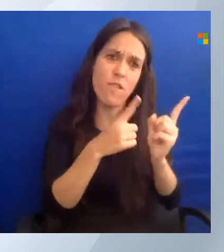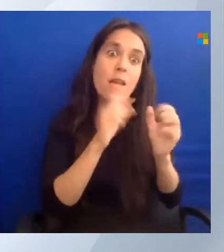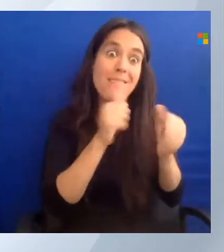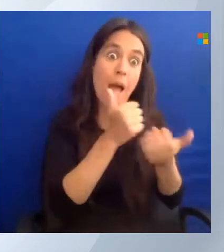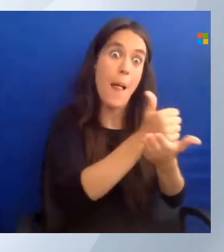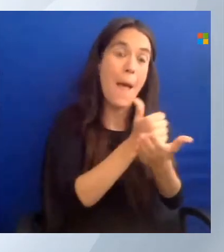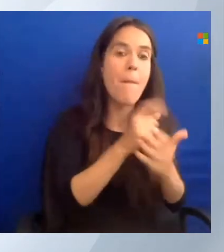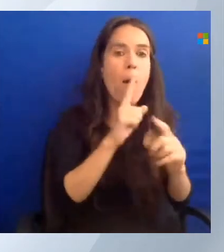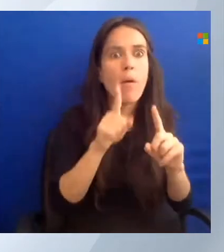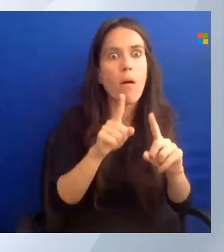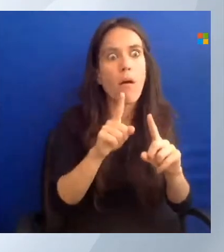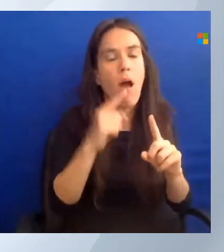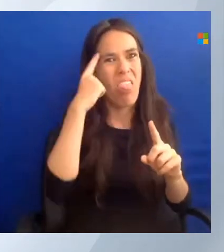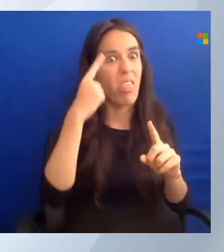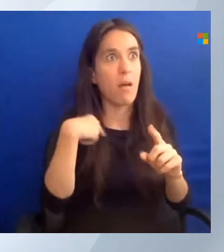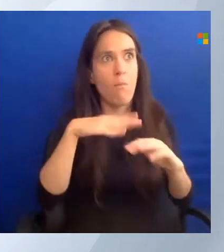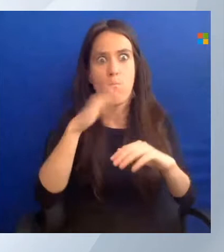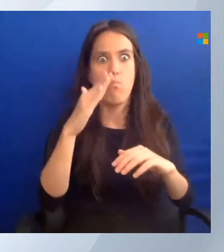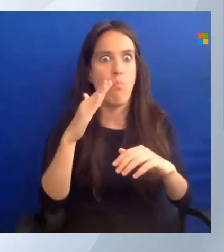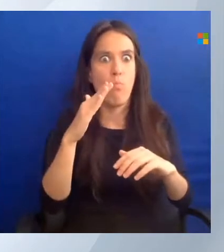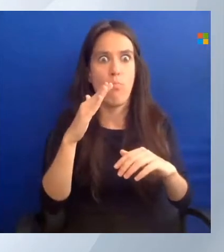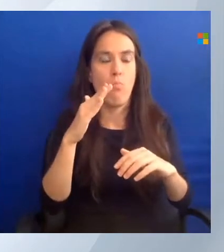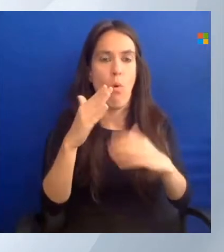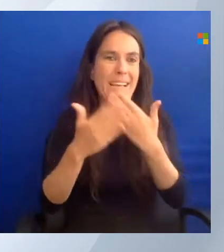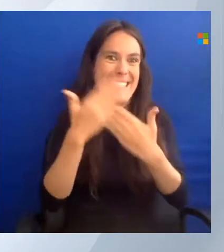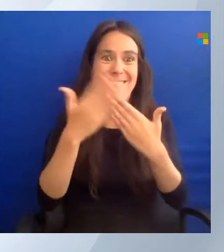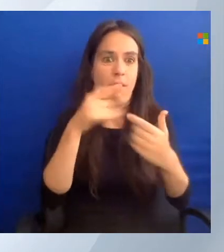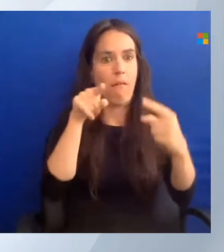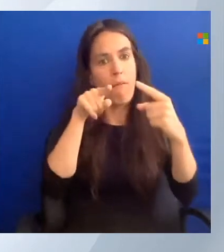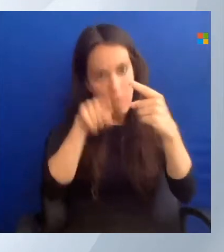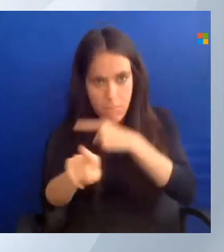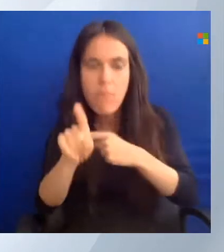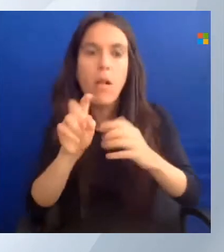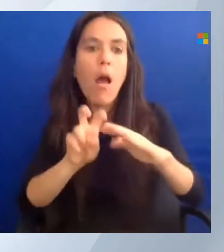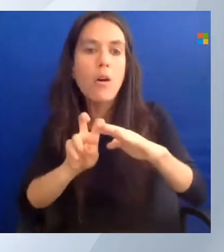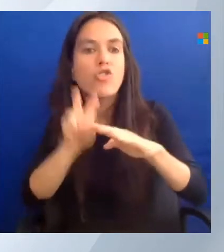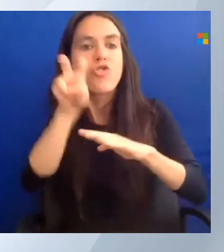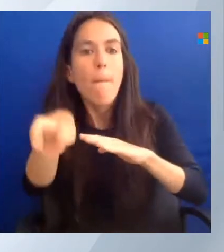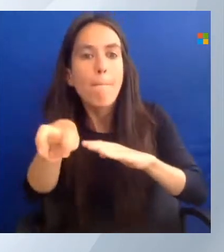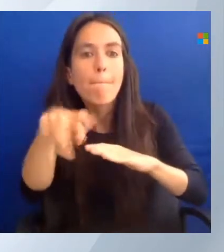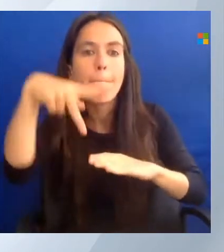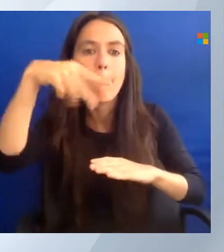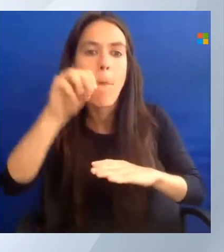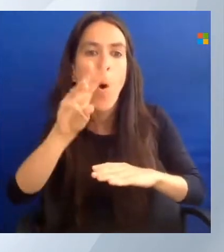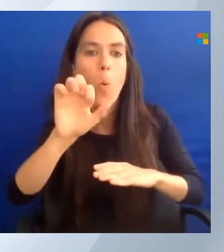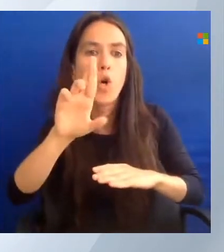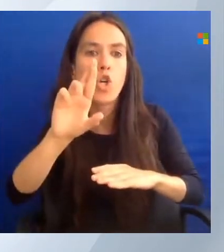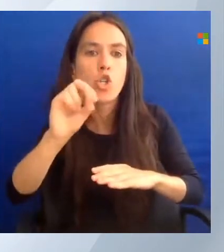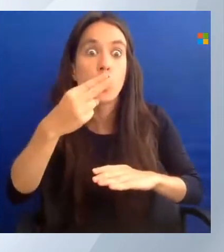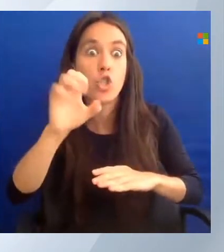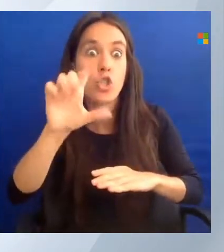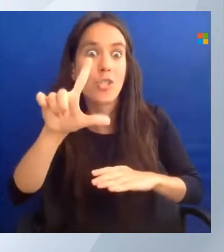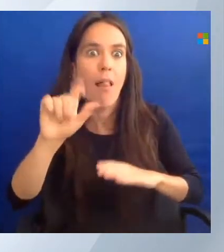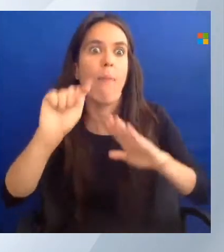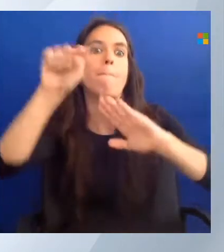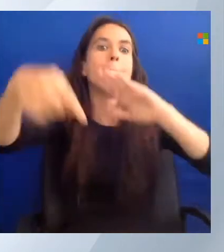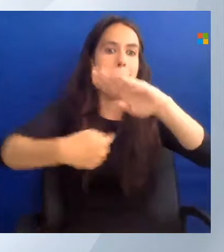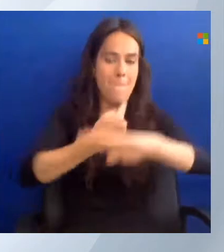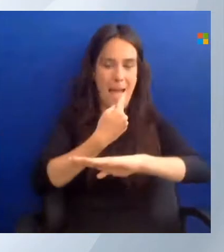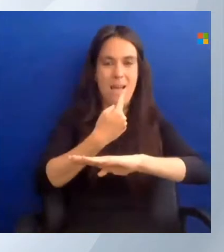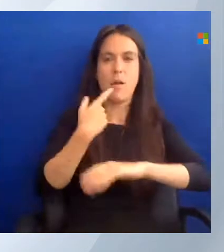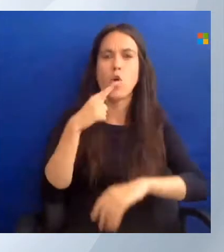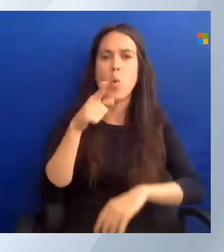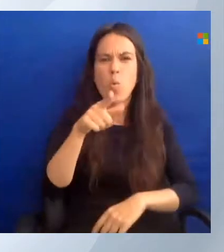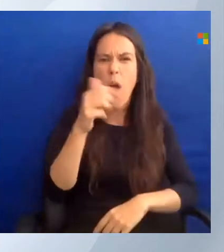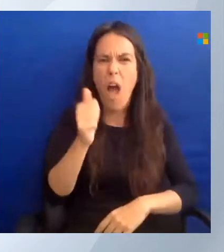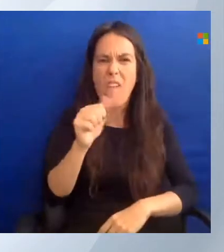one of the first options. If you read the documentation. And if you have been working with Windows servers in the past. Then you